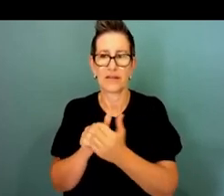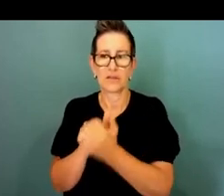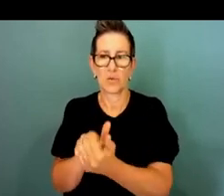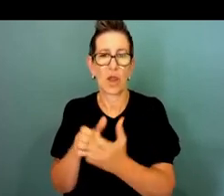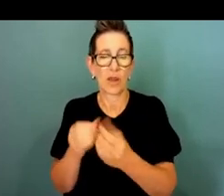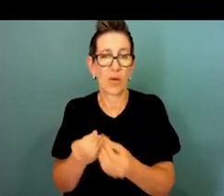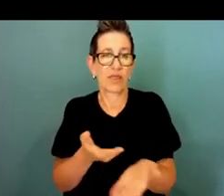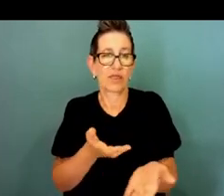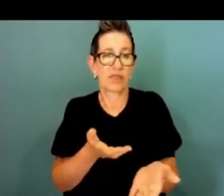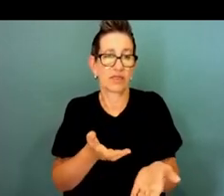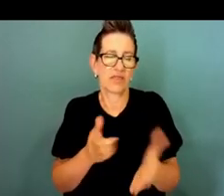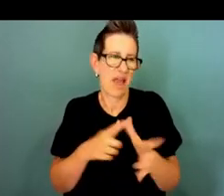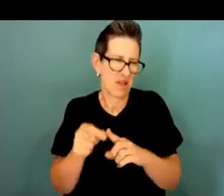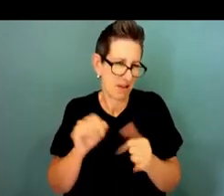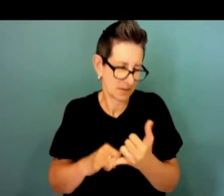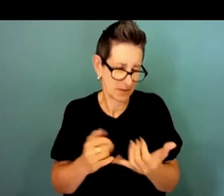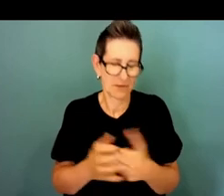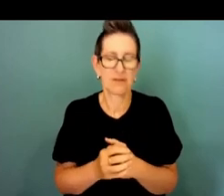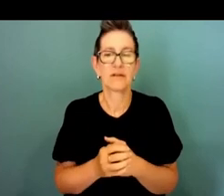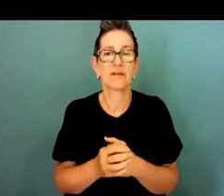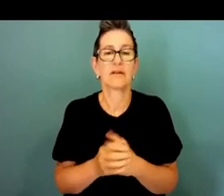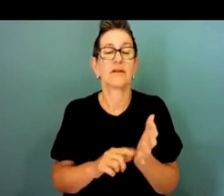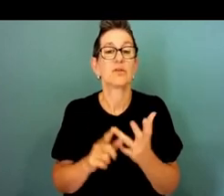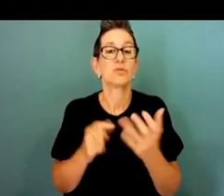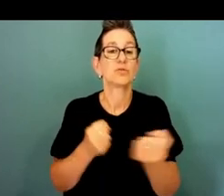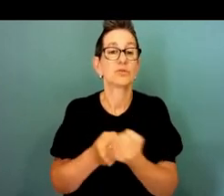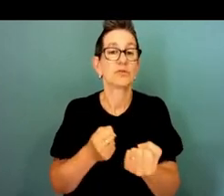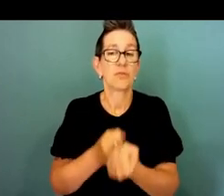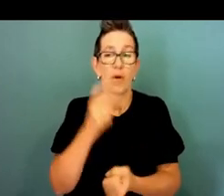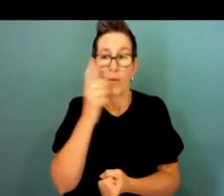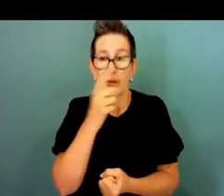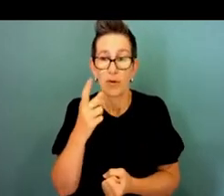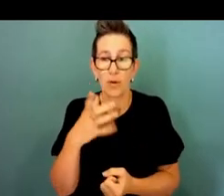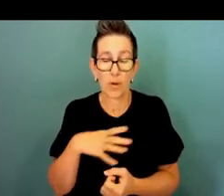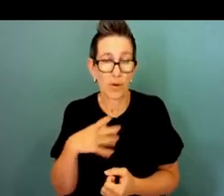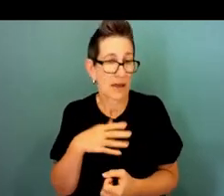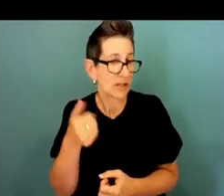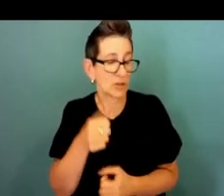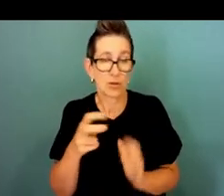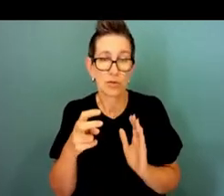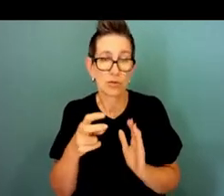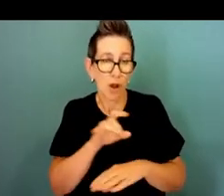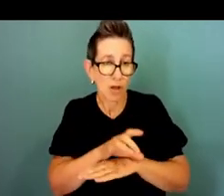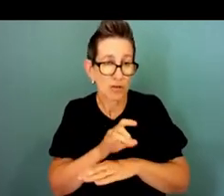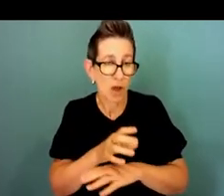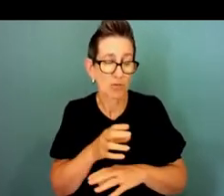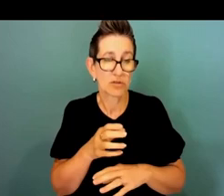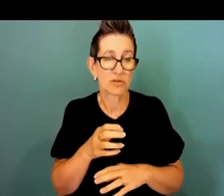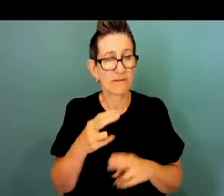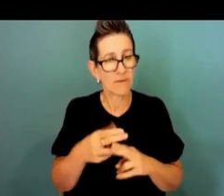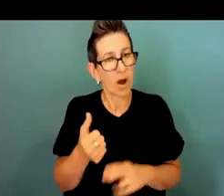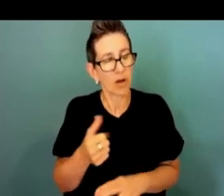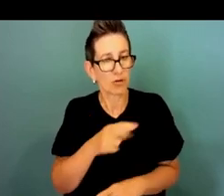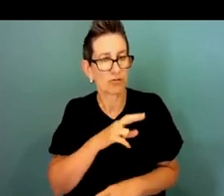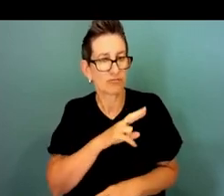service to support people who might need to engage consultants for a good reason but actually to extract